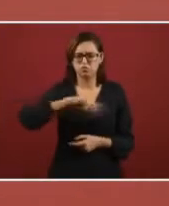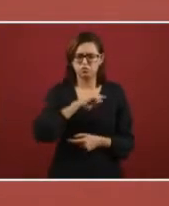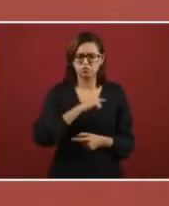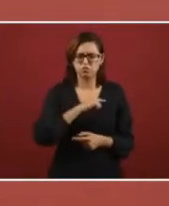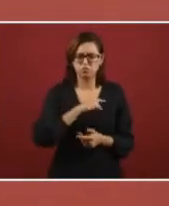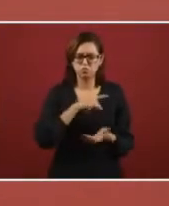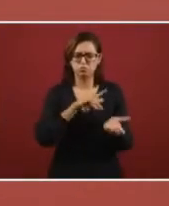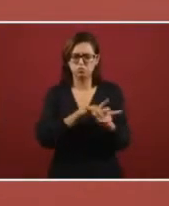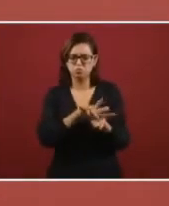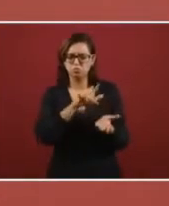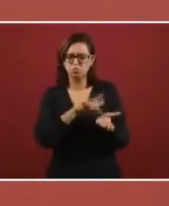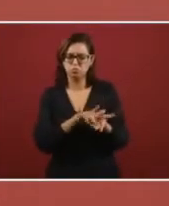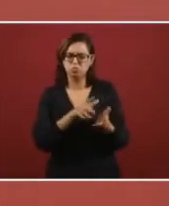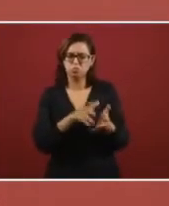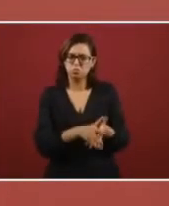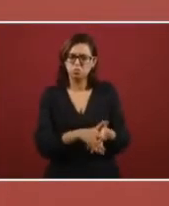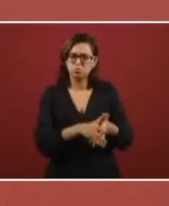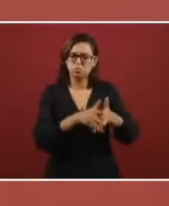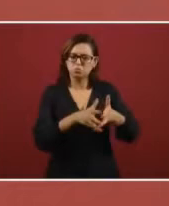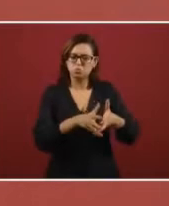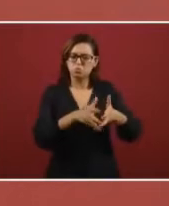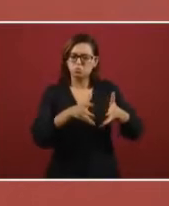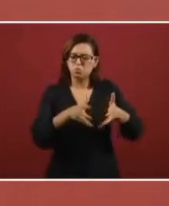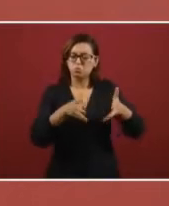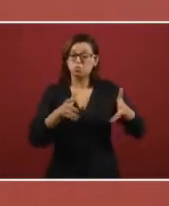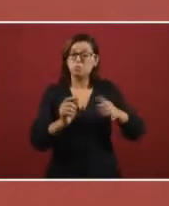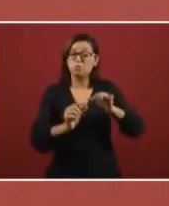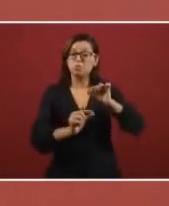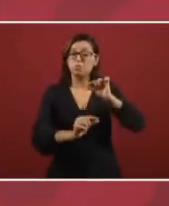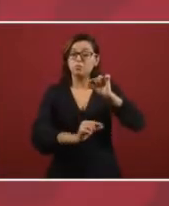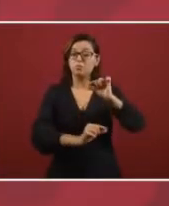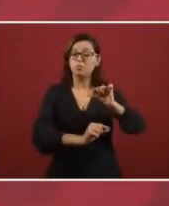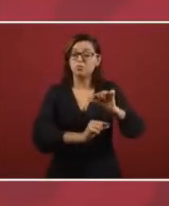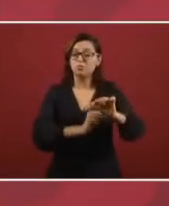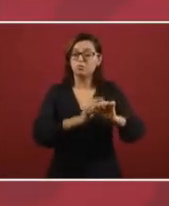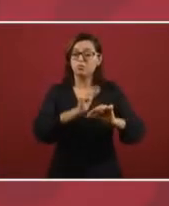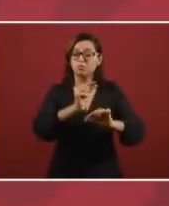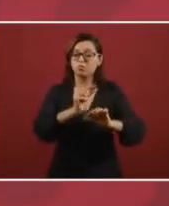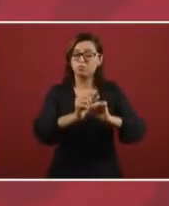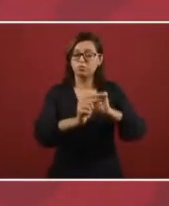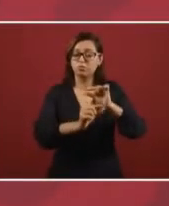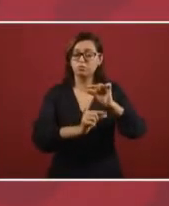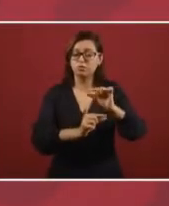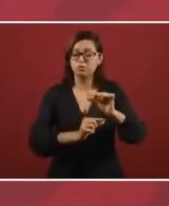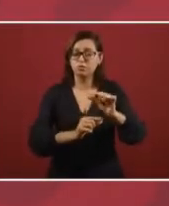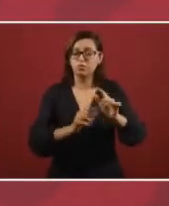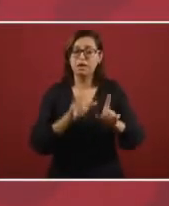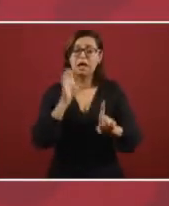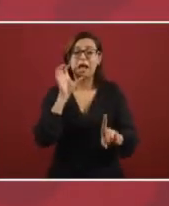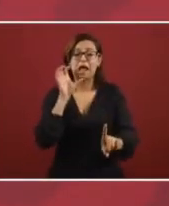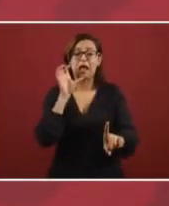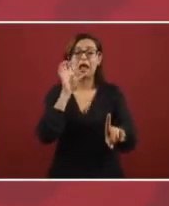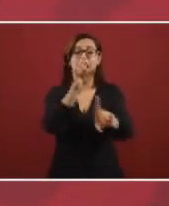little by little, the production. And take it to 2